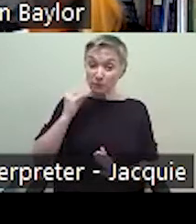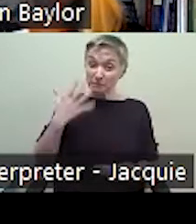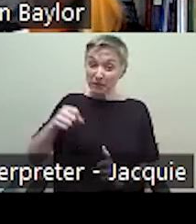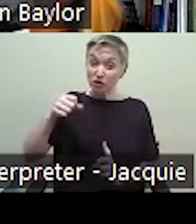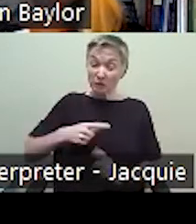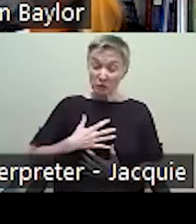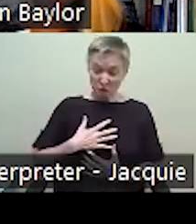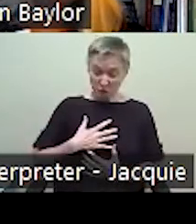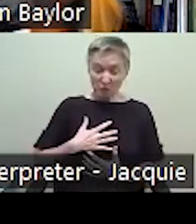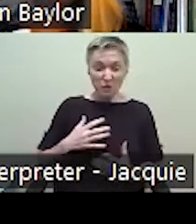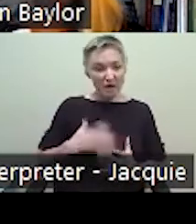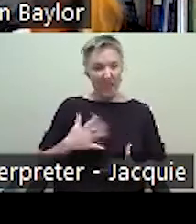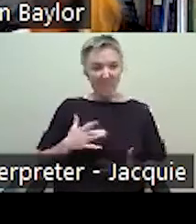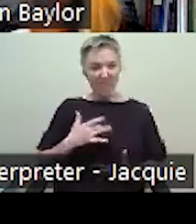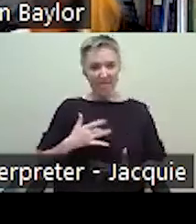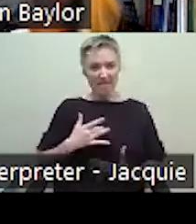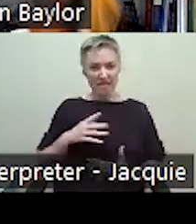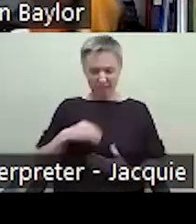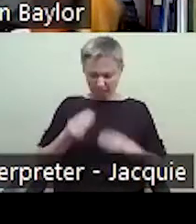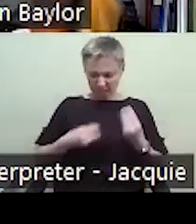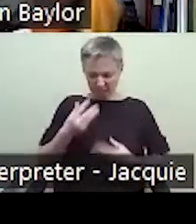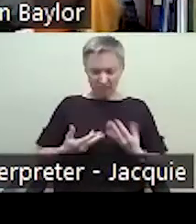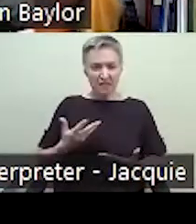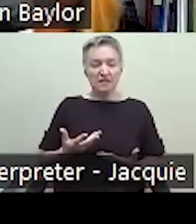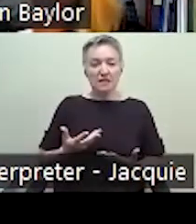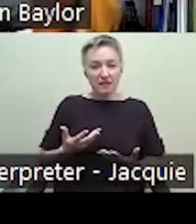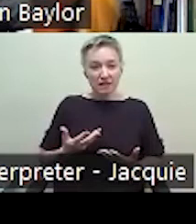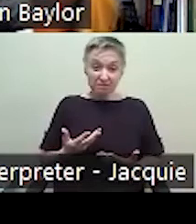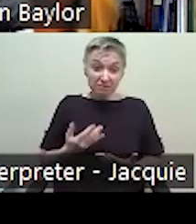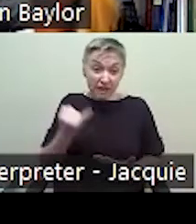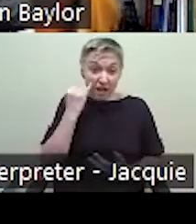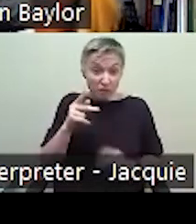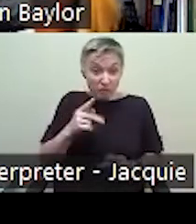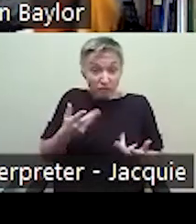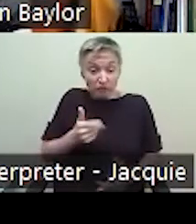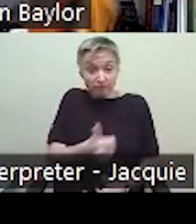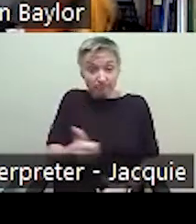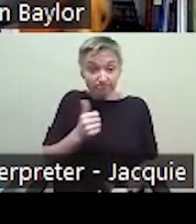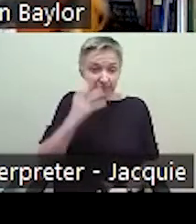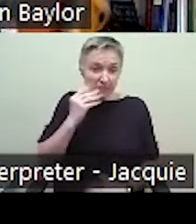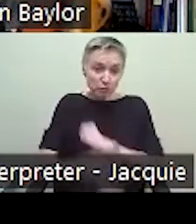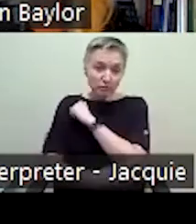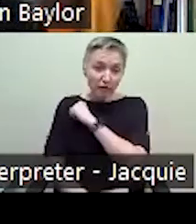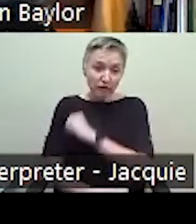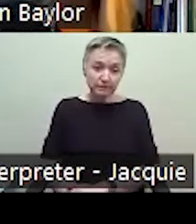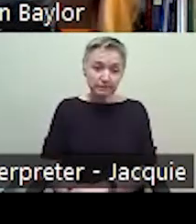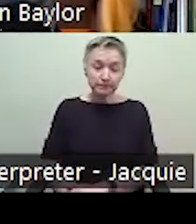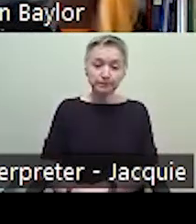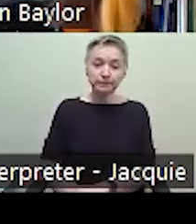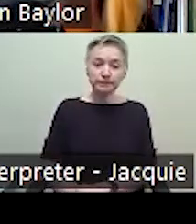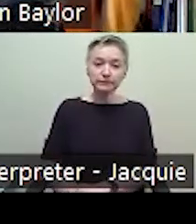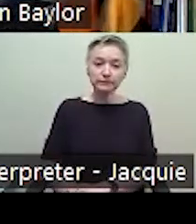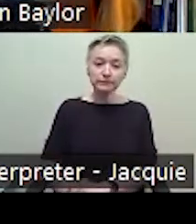those that have experienced some of the very devastating consequences of being in poverty. So